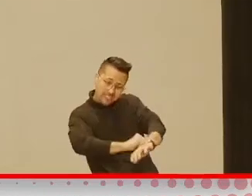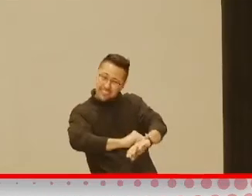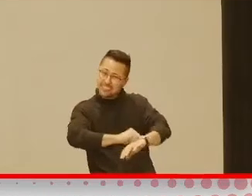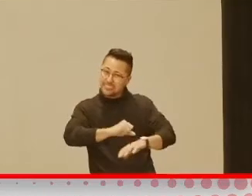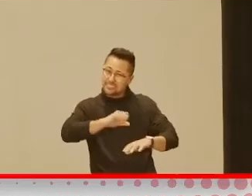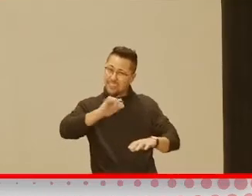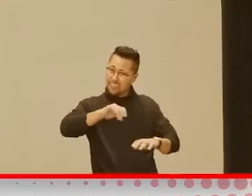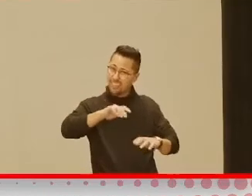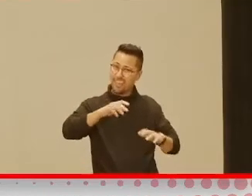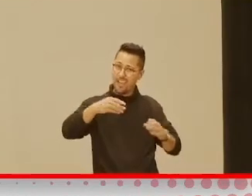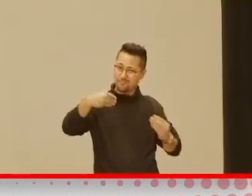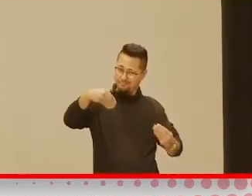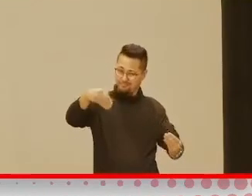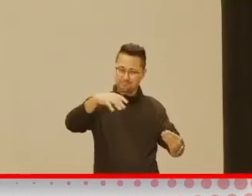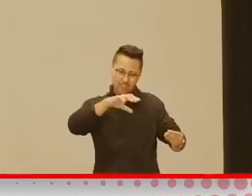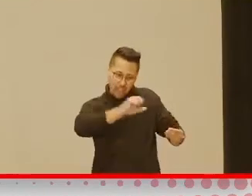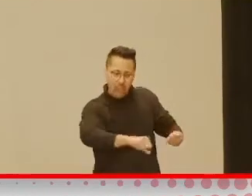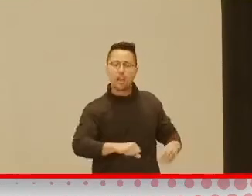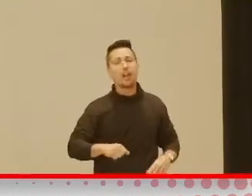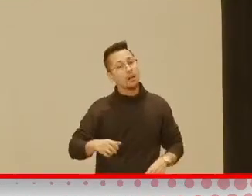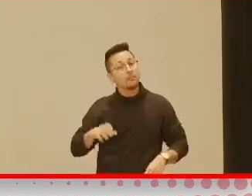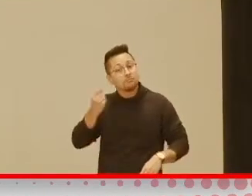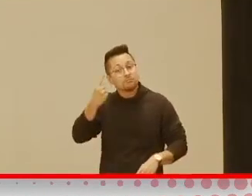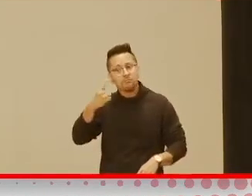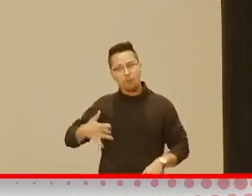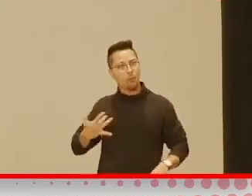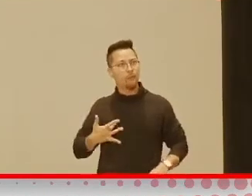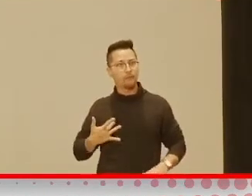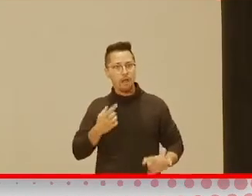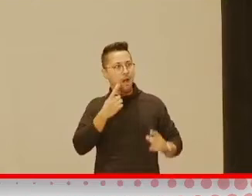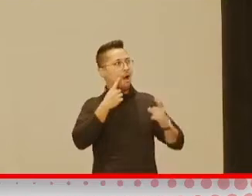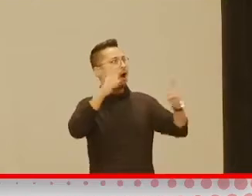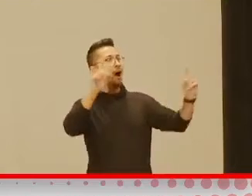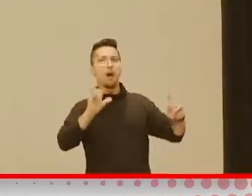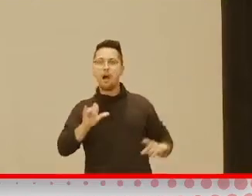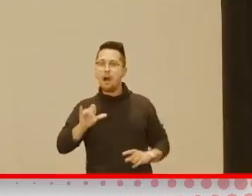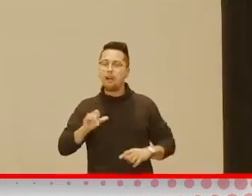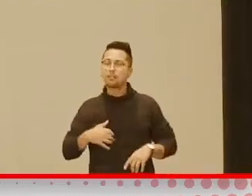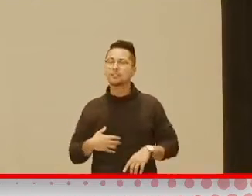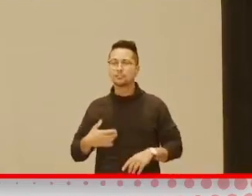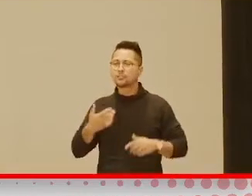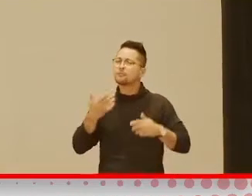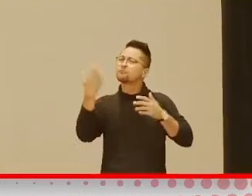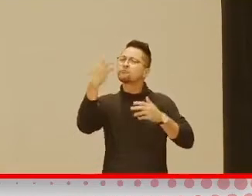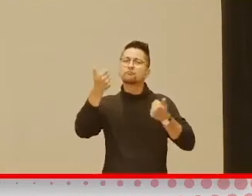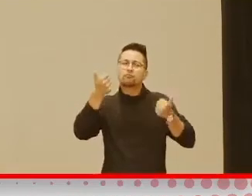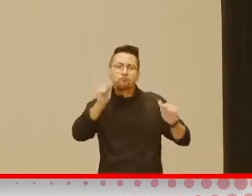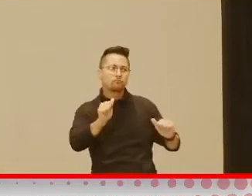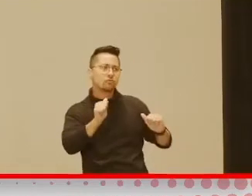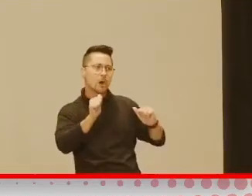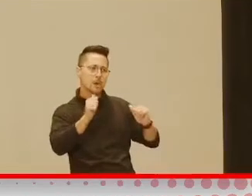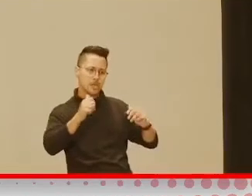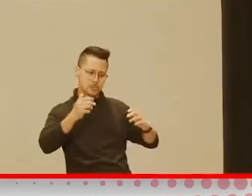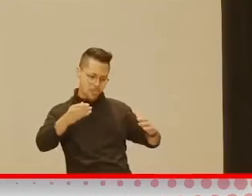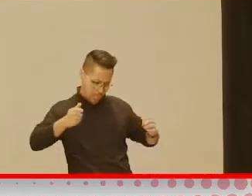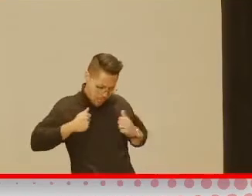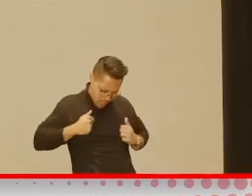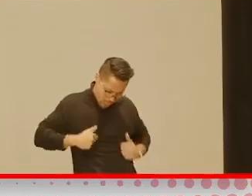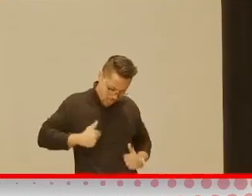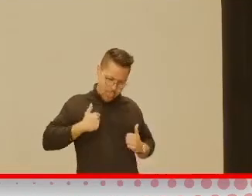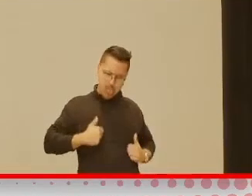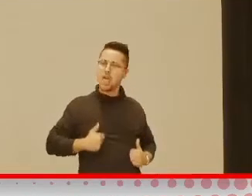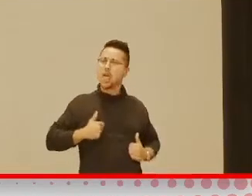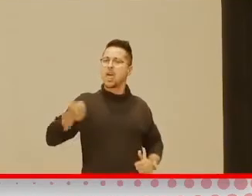they will still feel successful in, you know, trying to engage in bathing themselves by